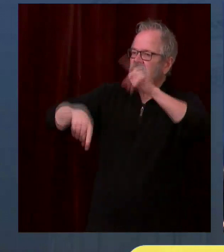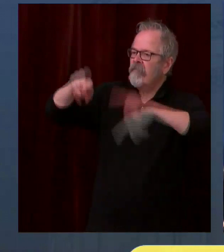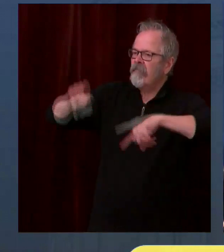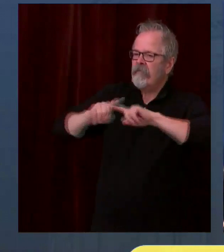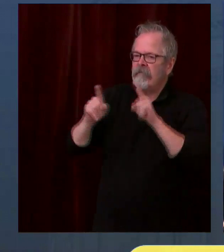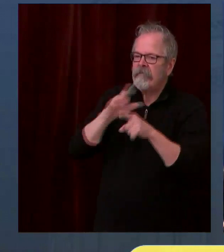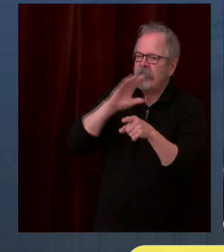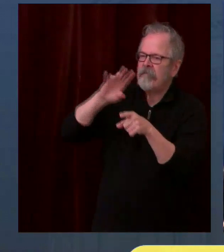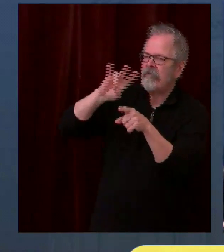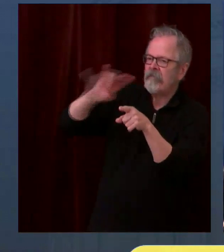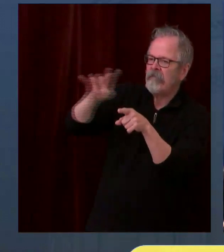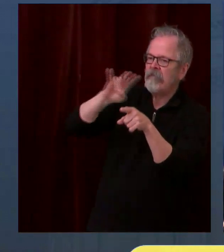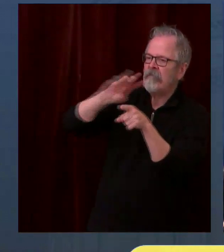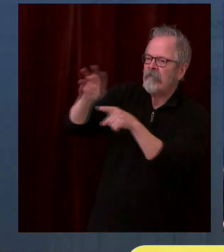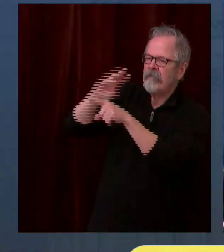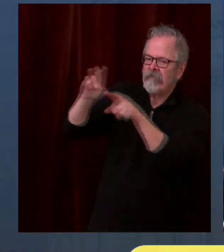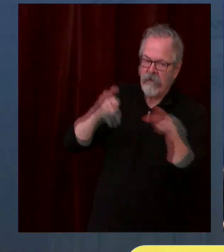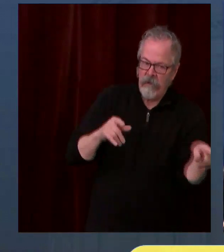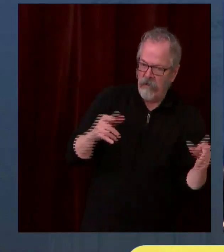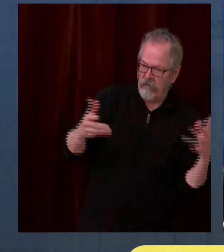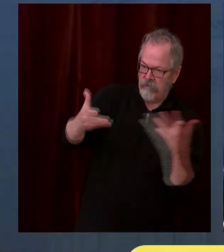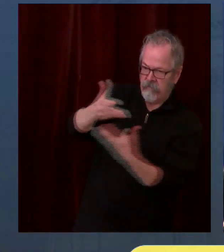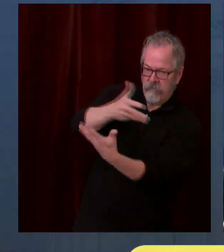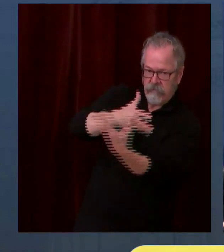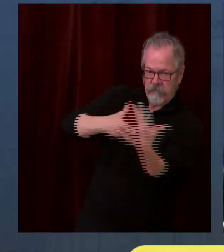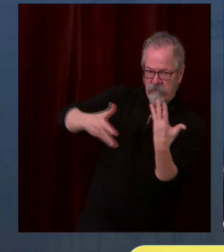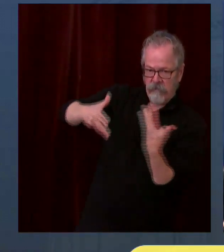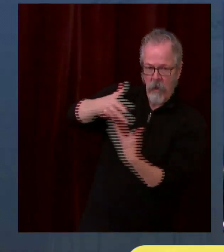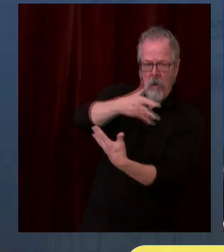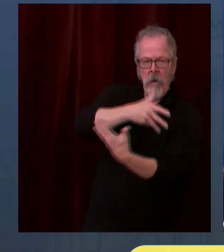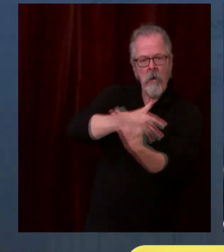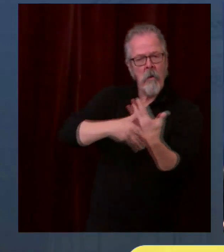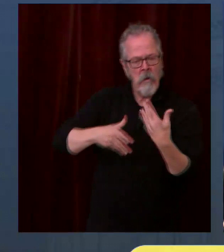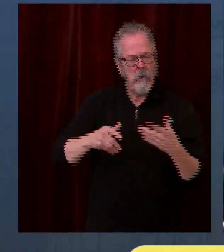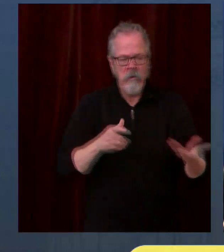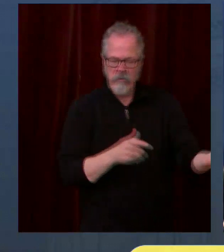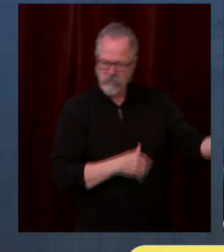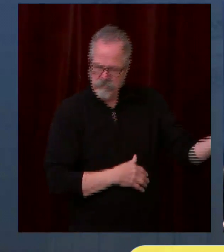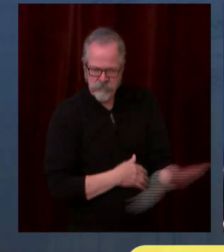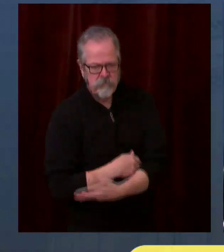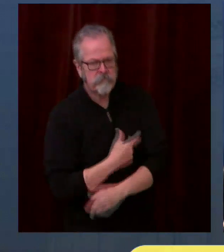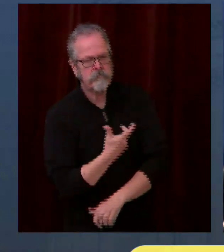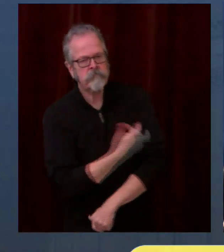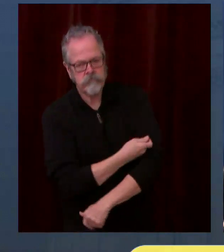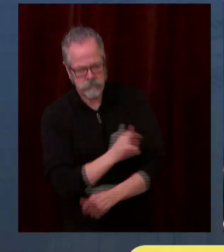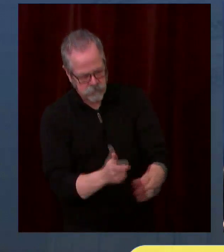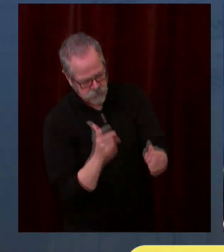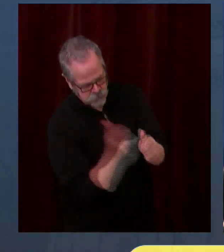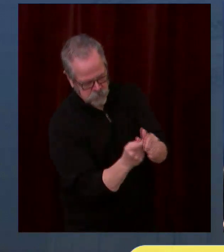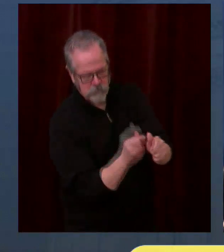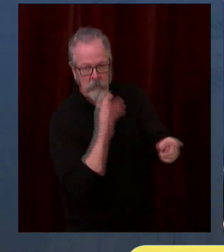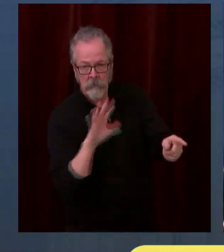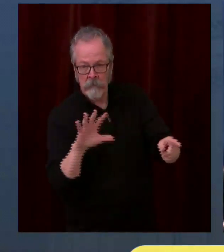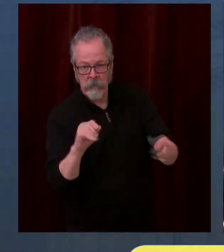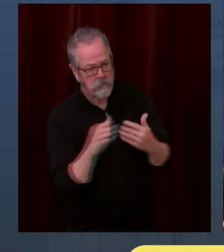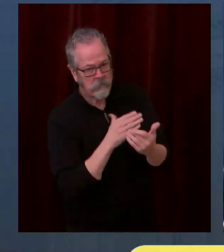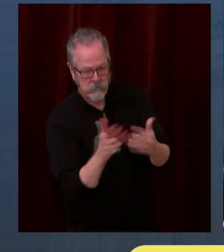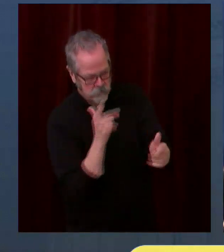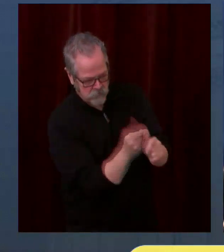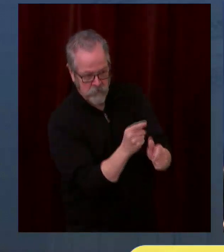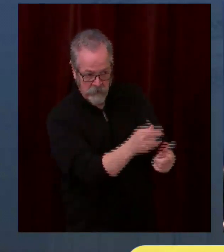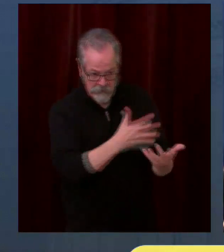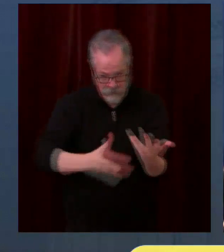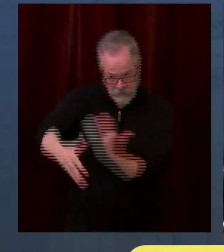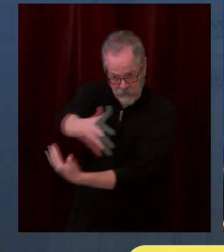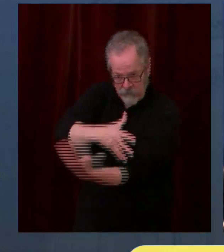reflect our desire for equity in our community. So this is taking place immediately. So